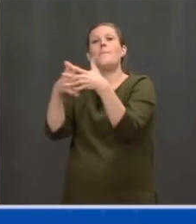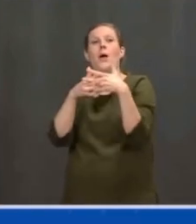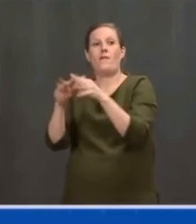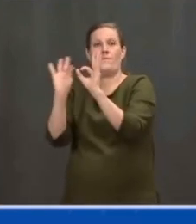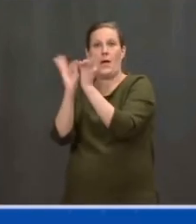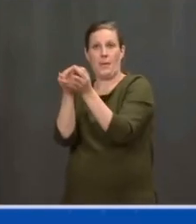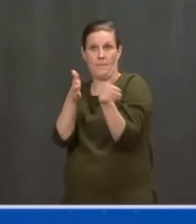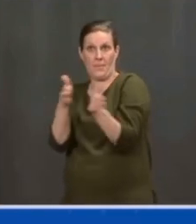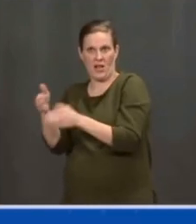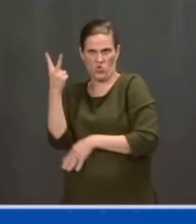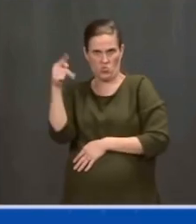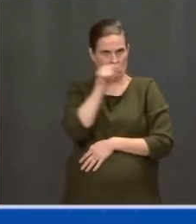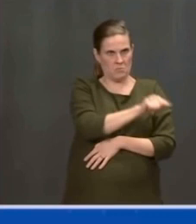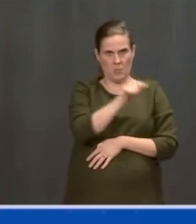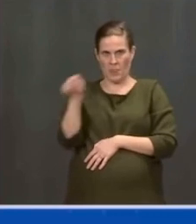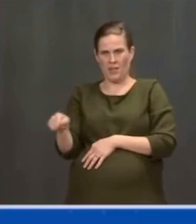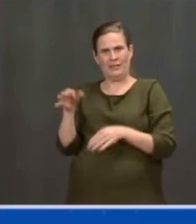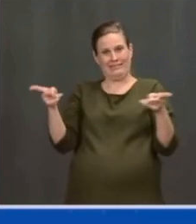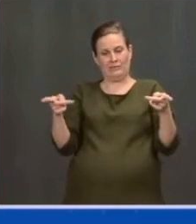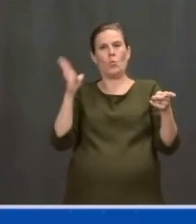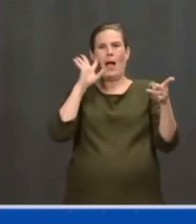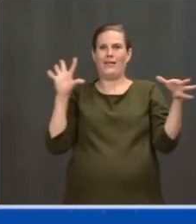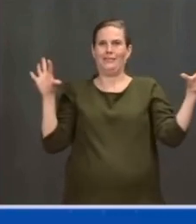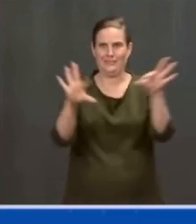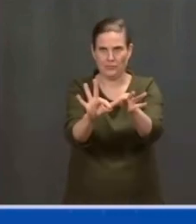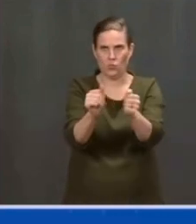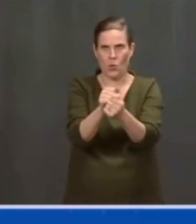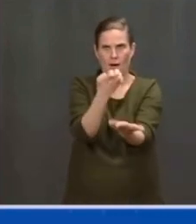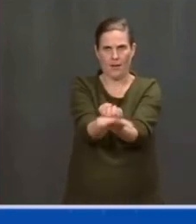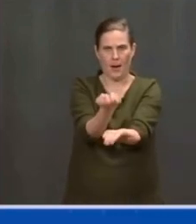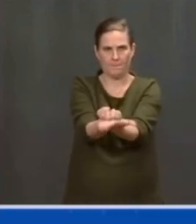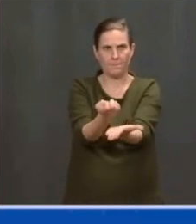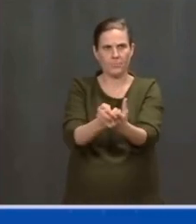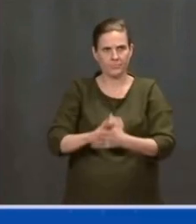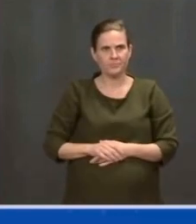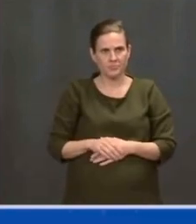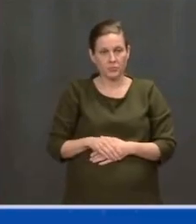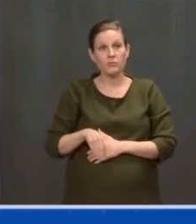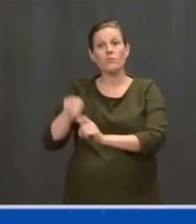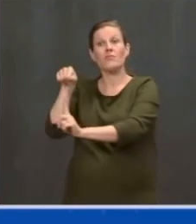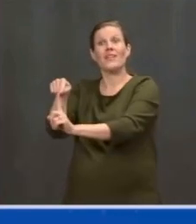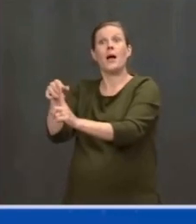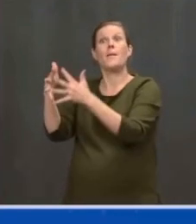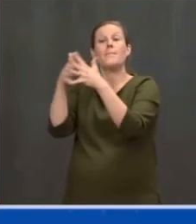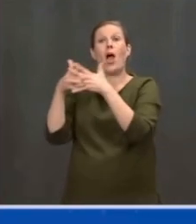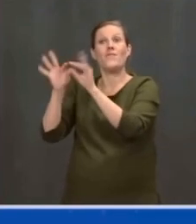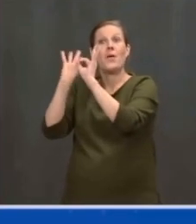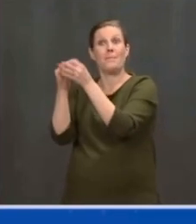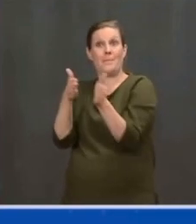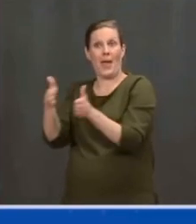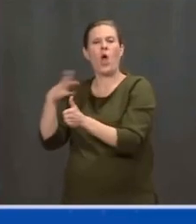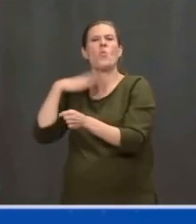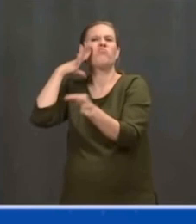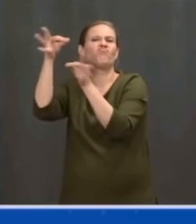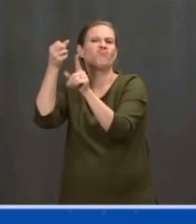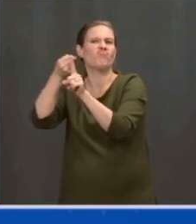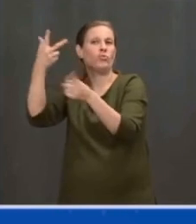weeks, I'll talk about the American Family Plan. But today, I want to talk about the American Jobs Plan.